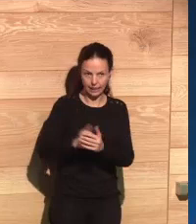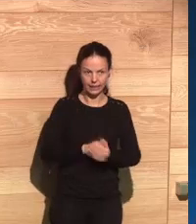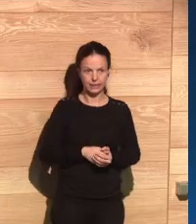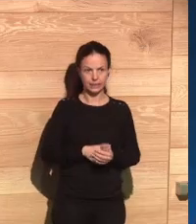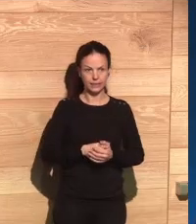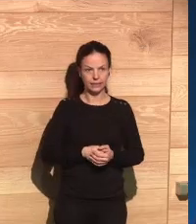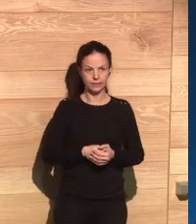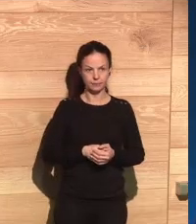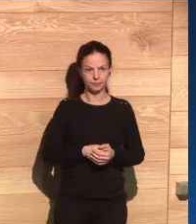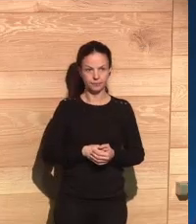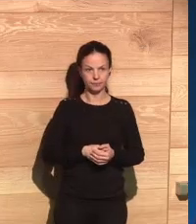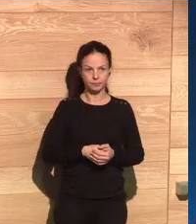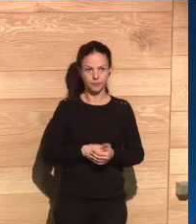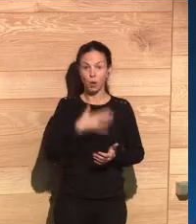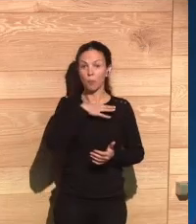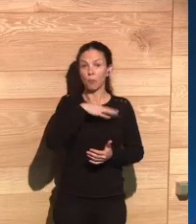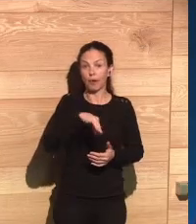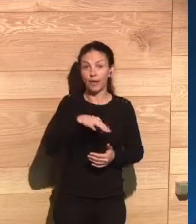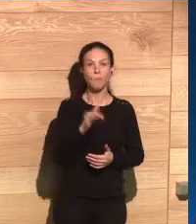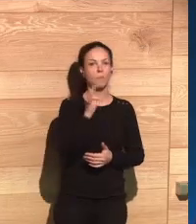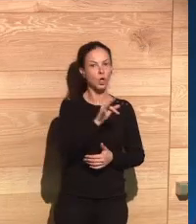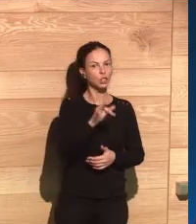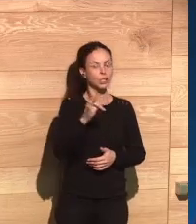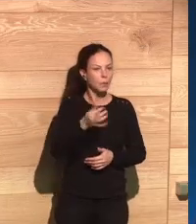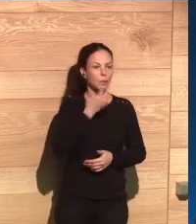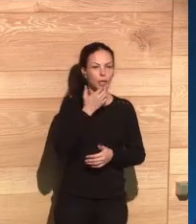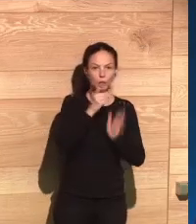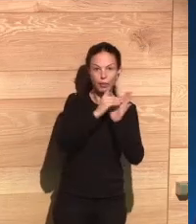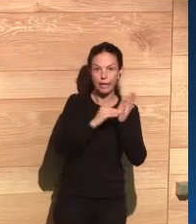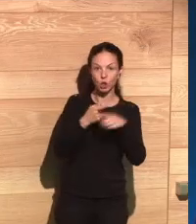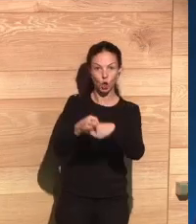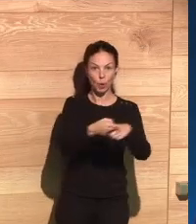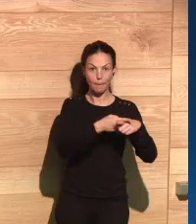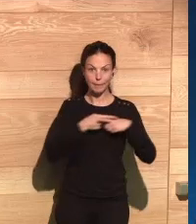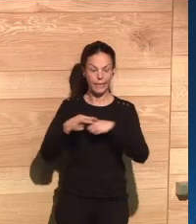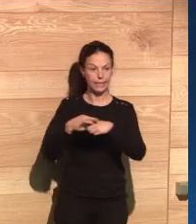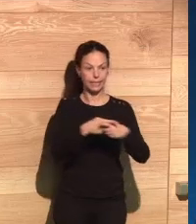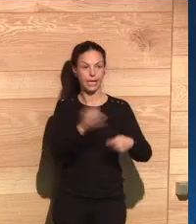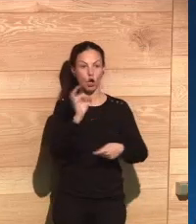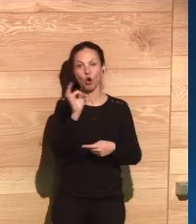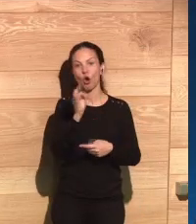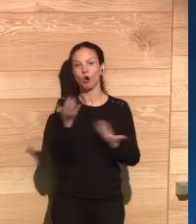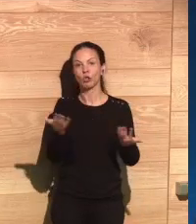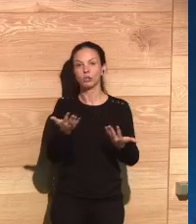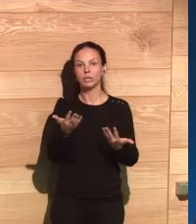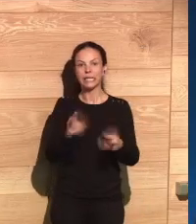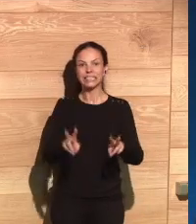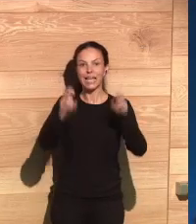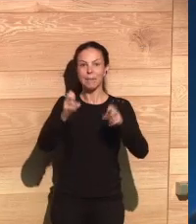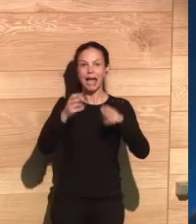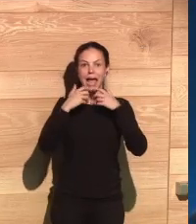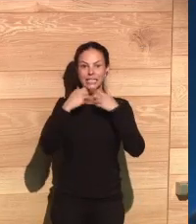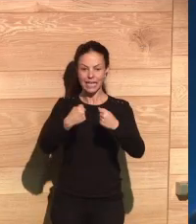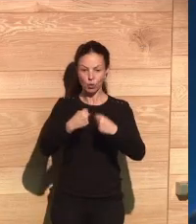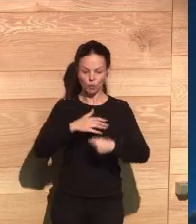sharing personal data. So if we share our health data, even if my health data isn't that interesting, it could help the common set to help people who are